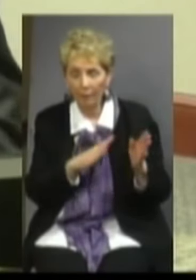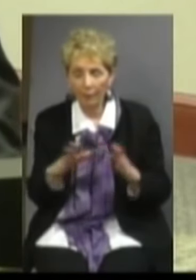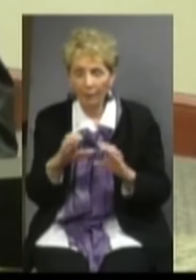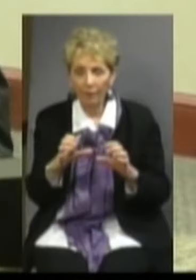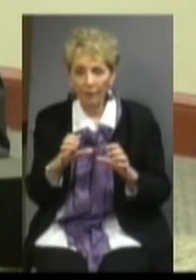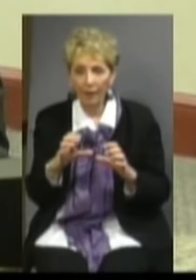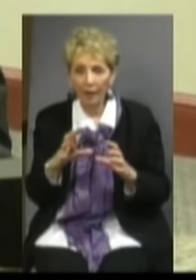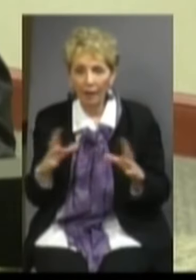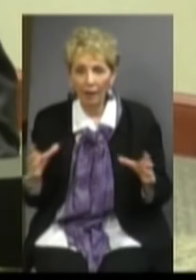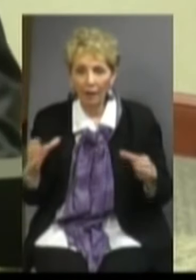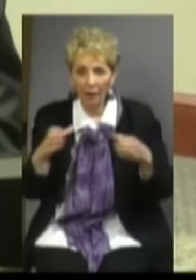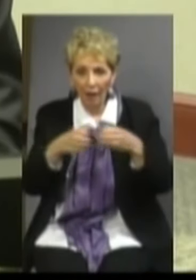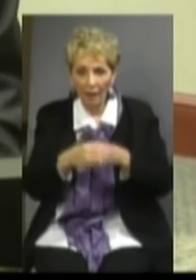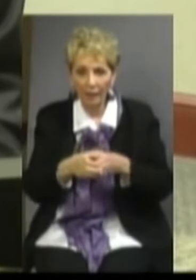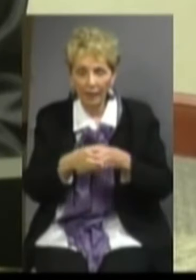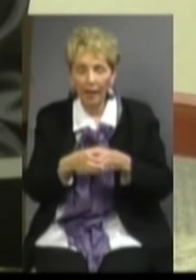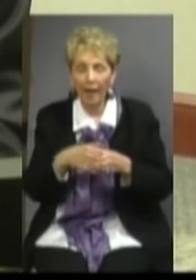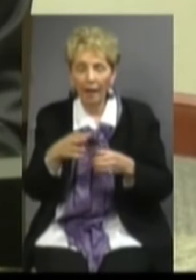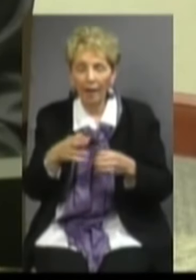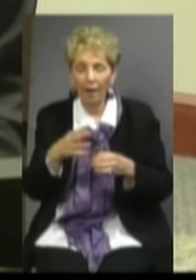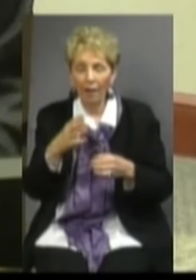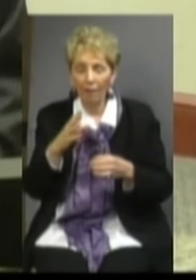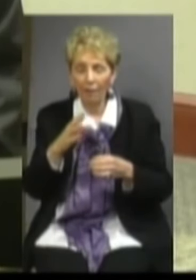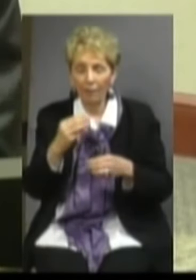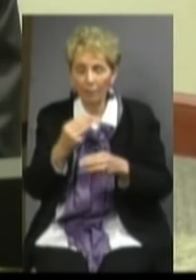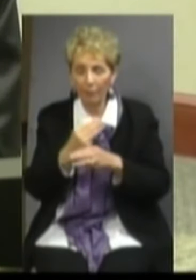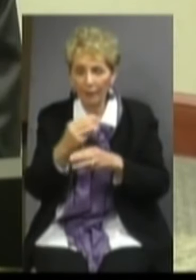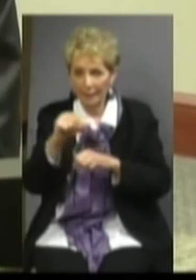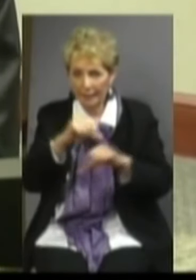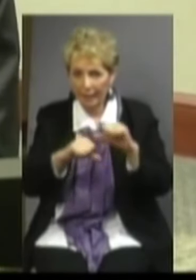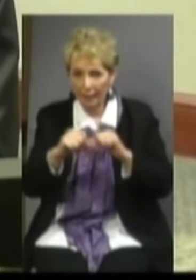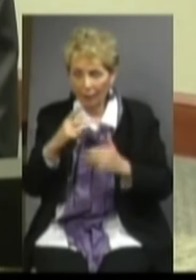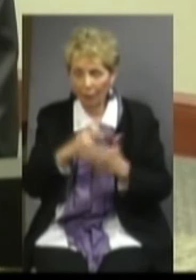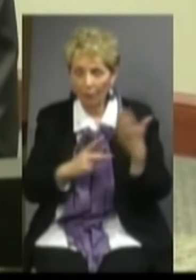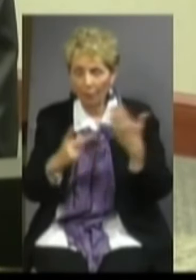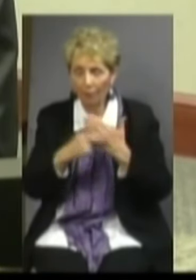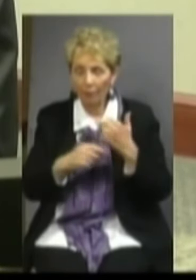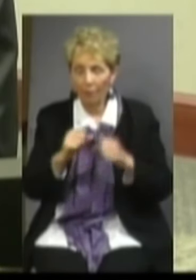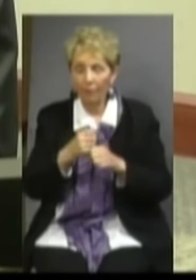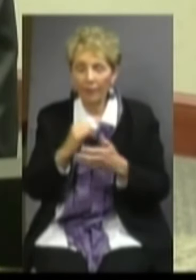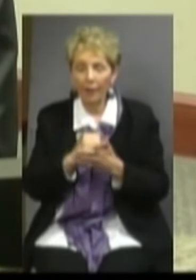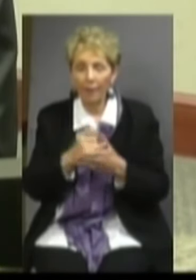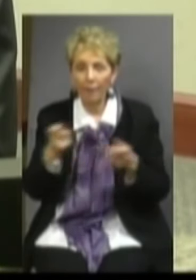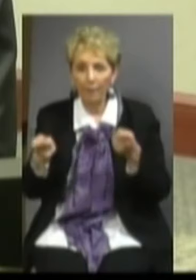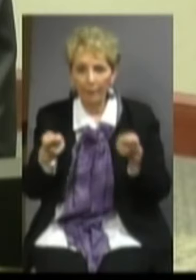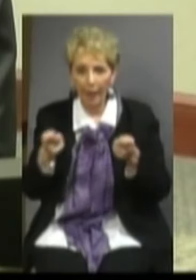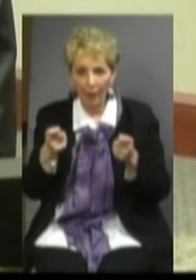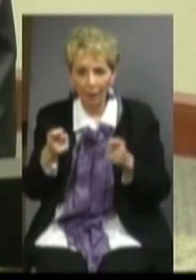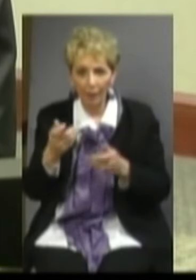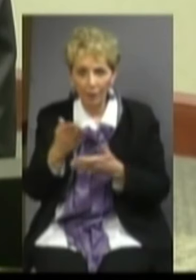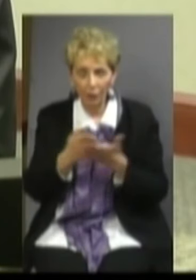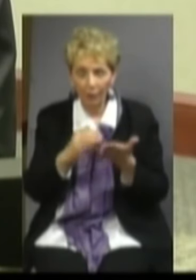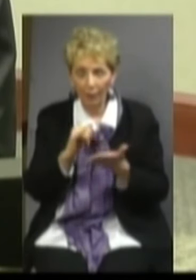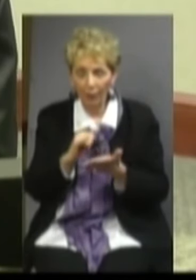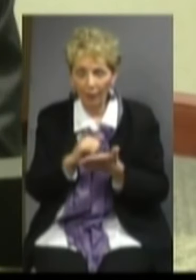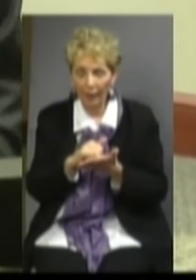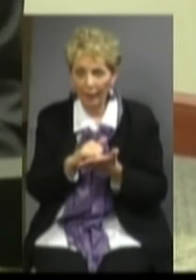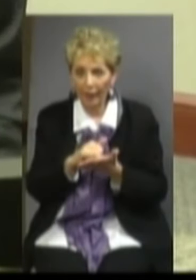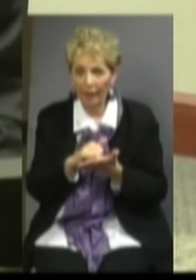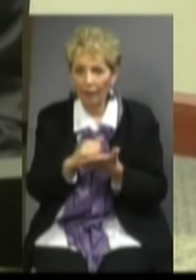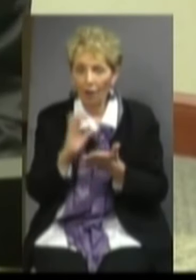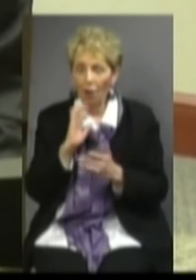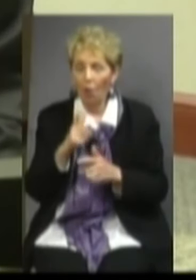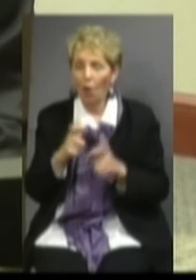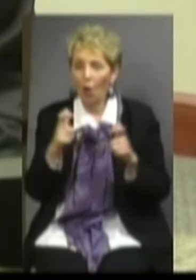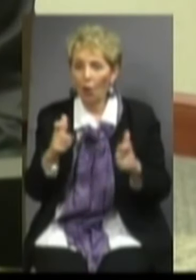consolidate more of our health science programs at the Foothill Higher Education Center, making management, managing some of our